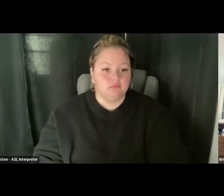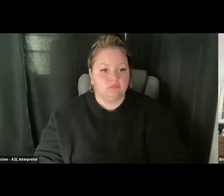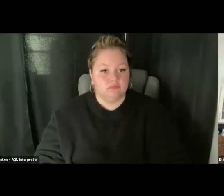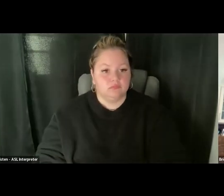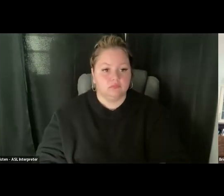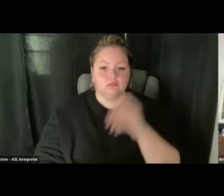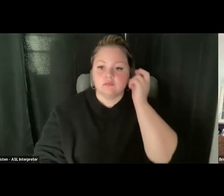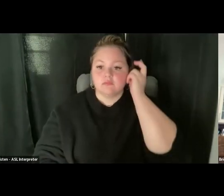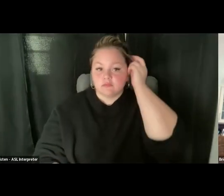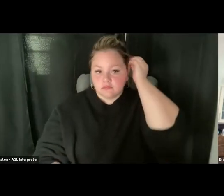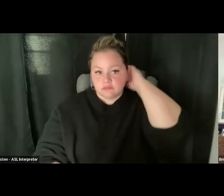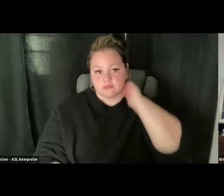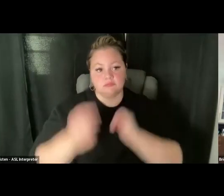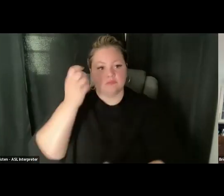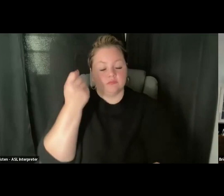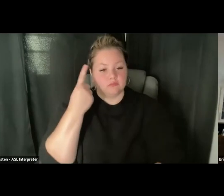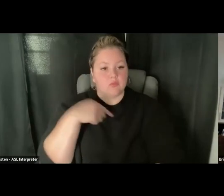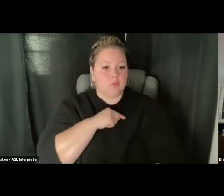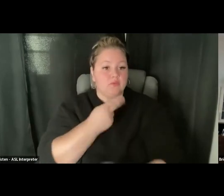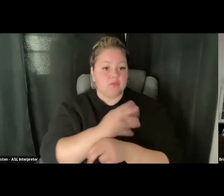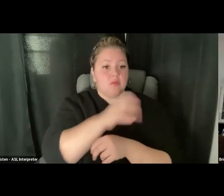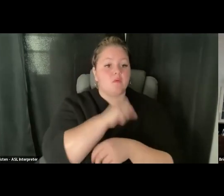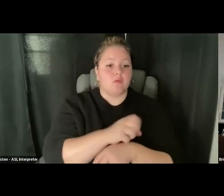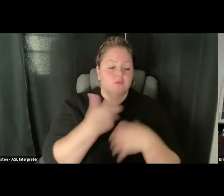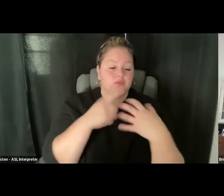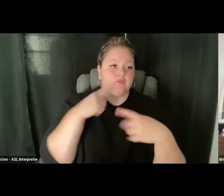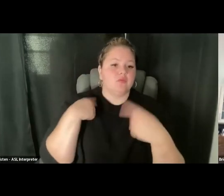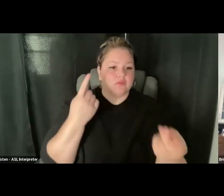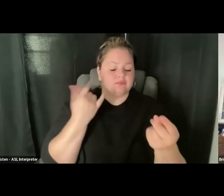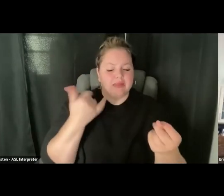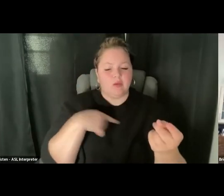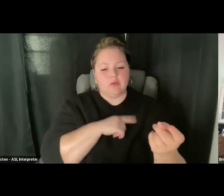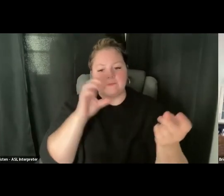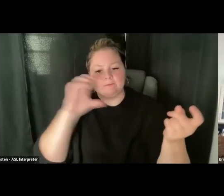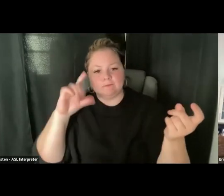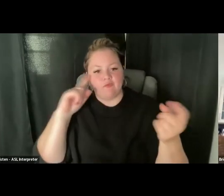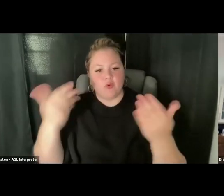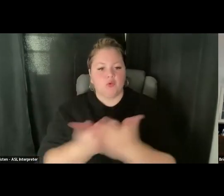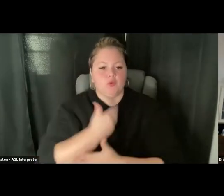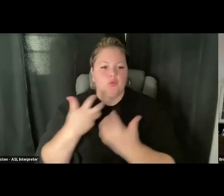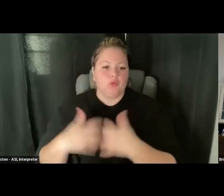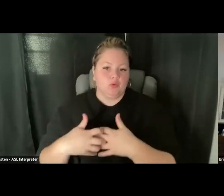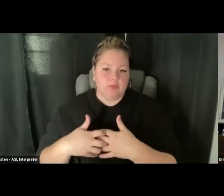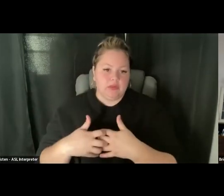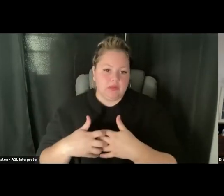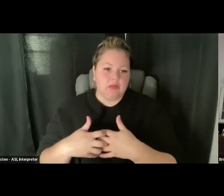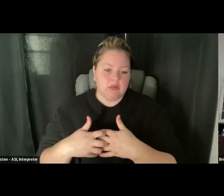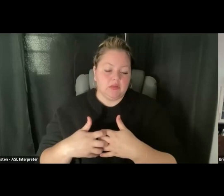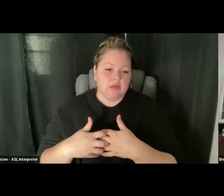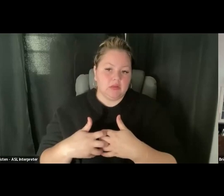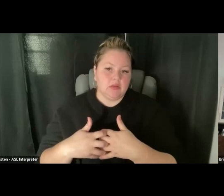new accessible equipment. And this isn't going to be a one person team looking forward to voting,